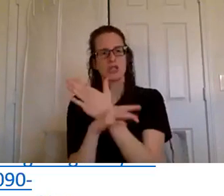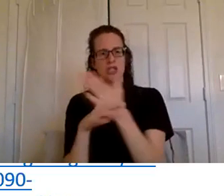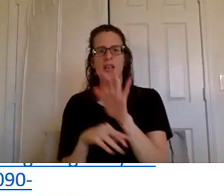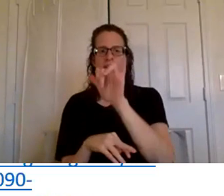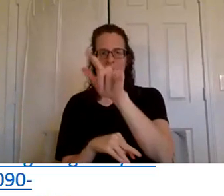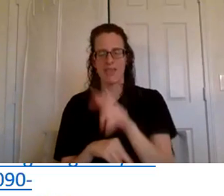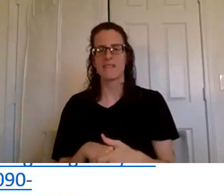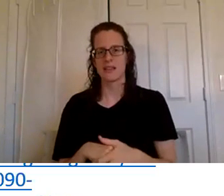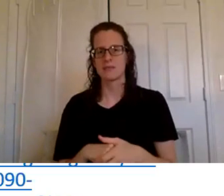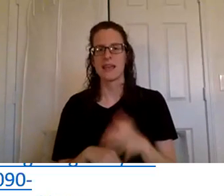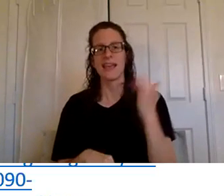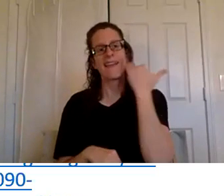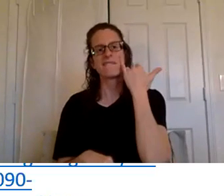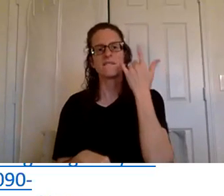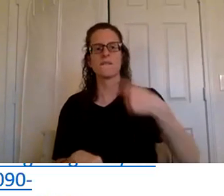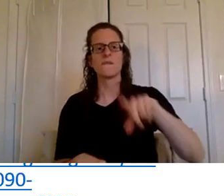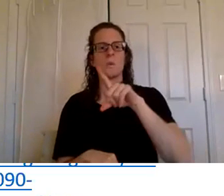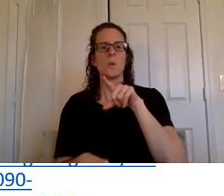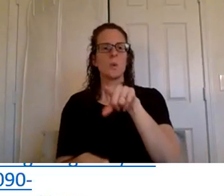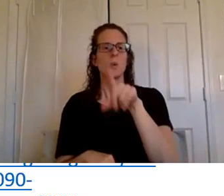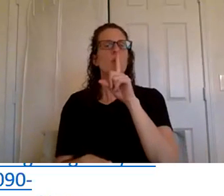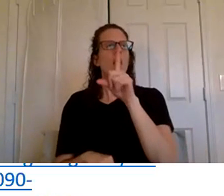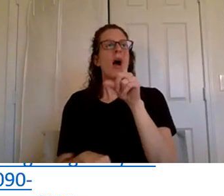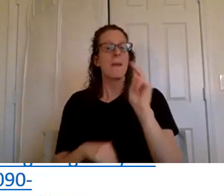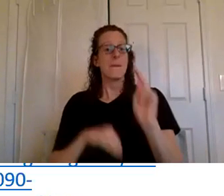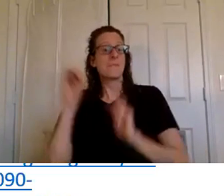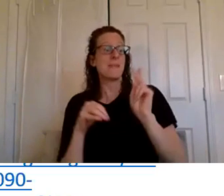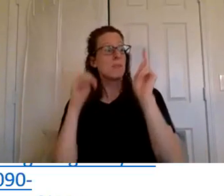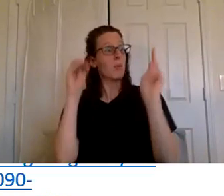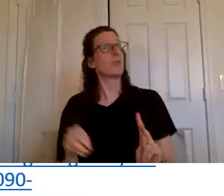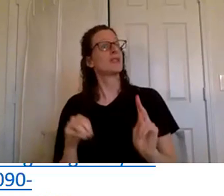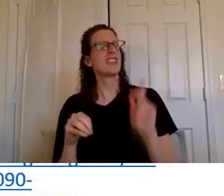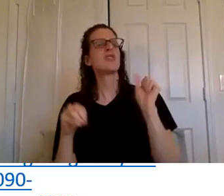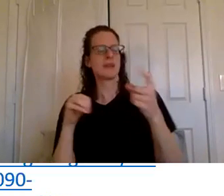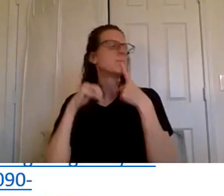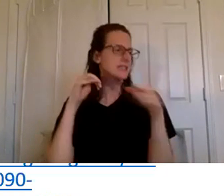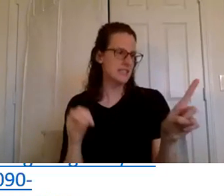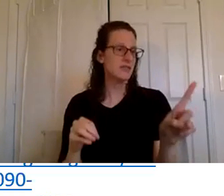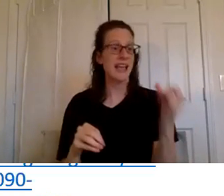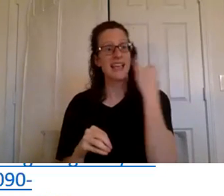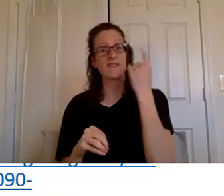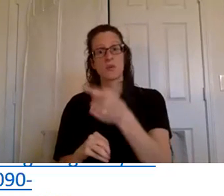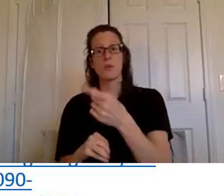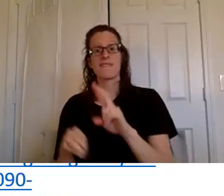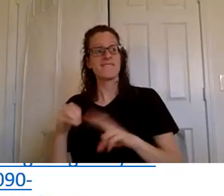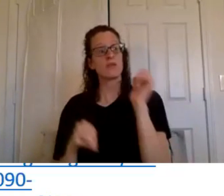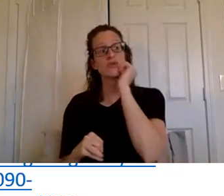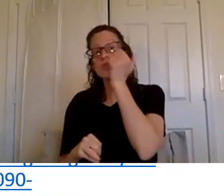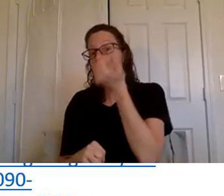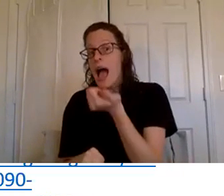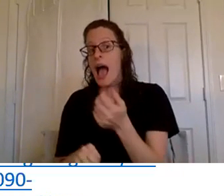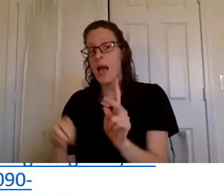um if you are a person who's a people person you can be successful if you are a very shy person